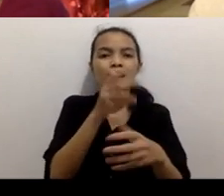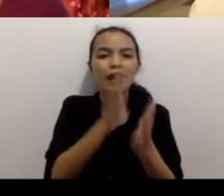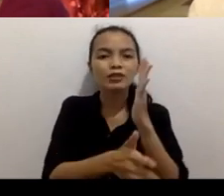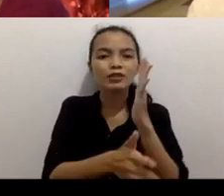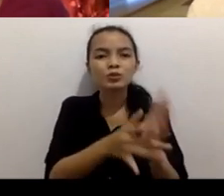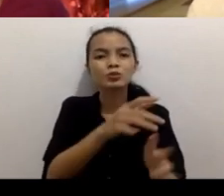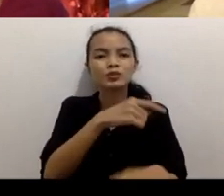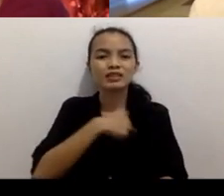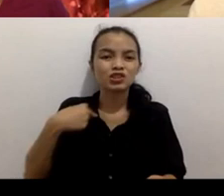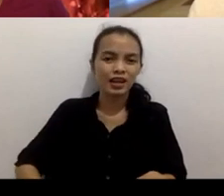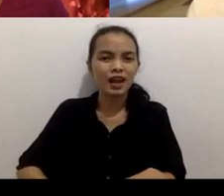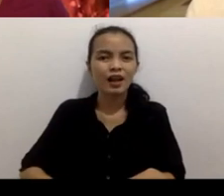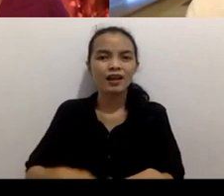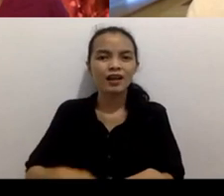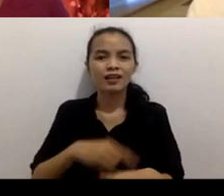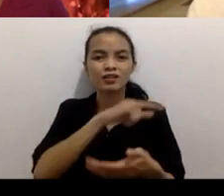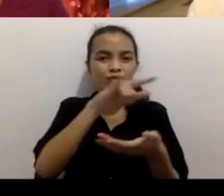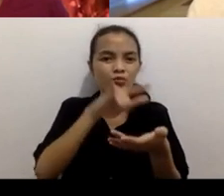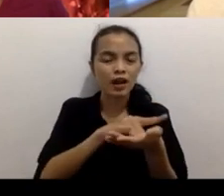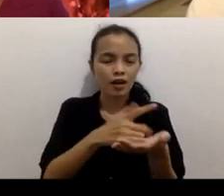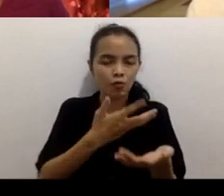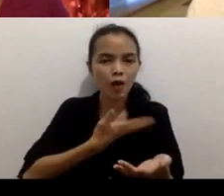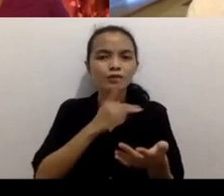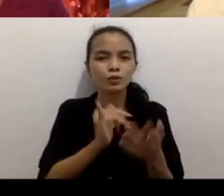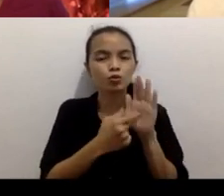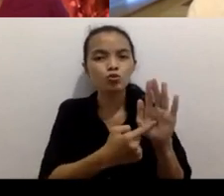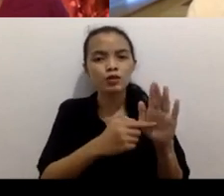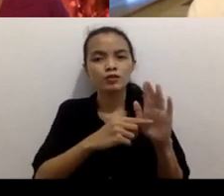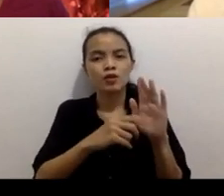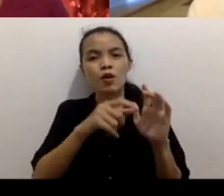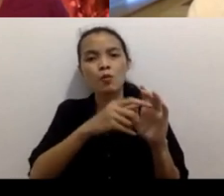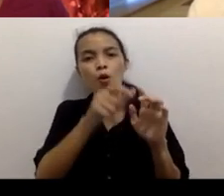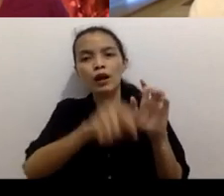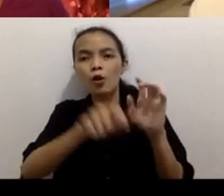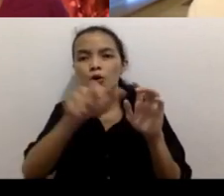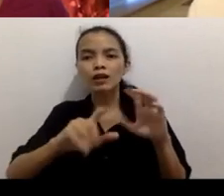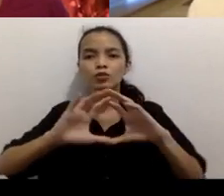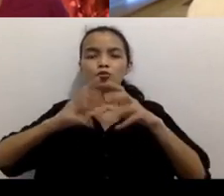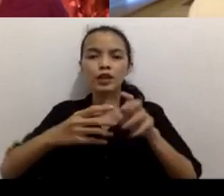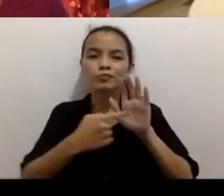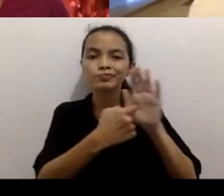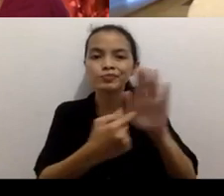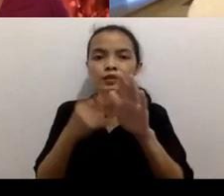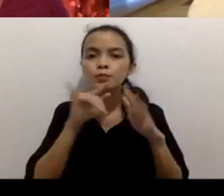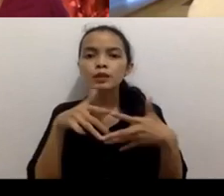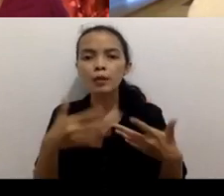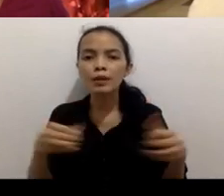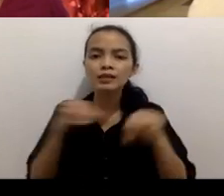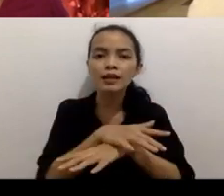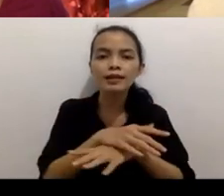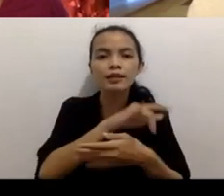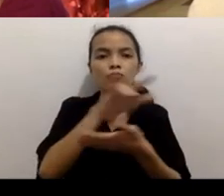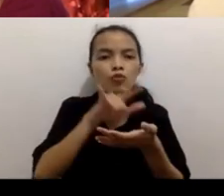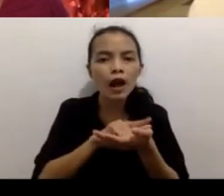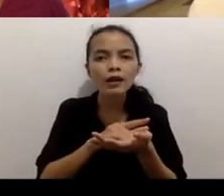let's do that let's show people all over the world uh first of all how horrible COVID truly is and how universal people's